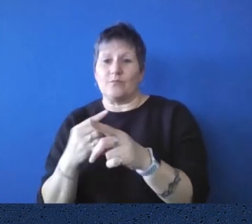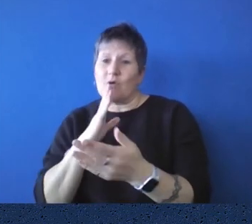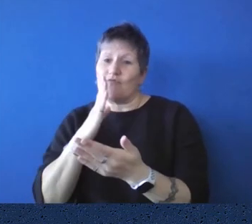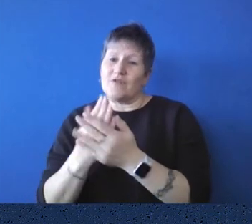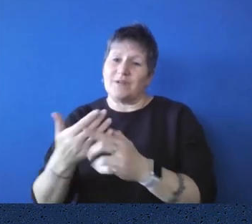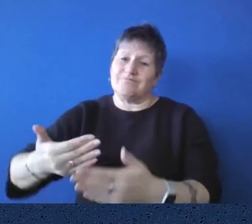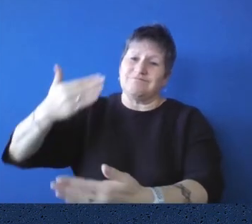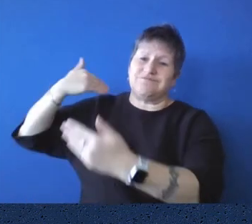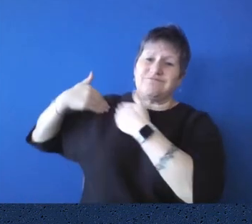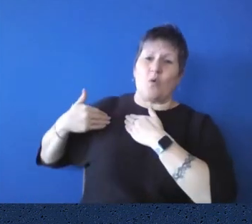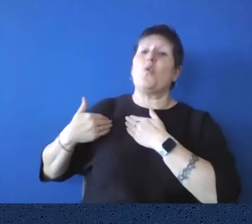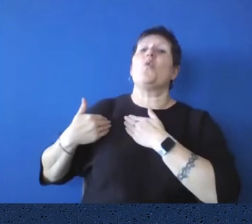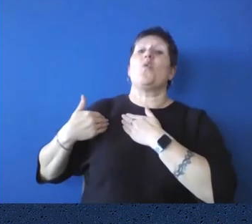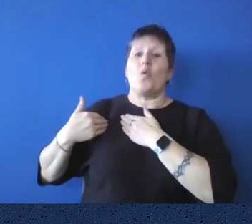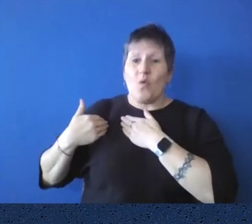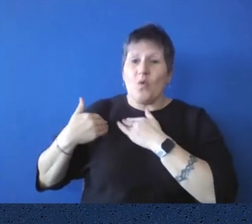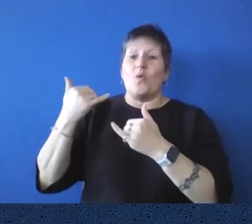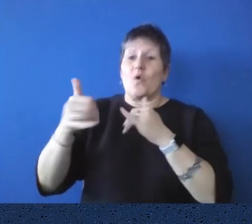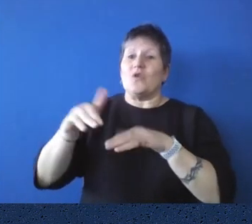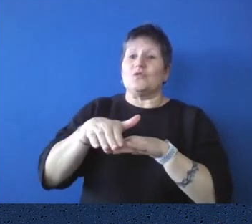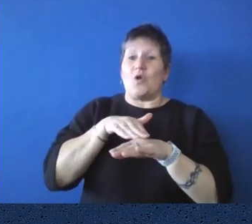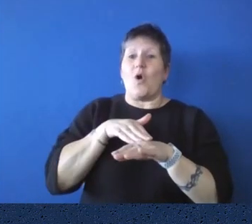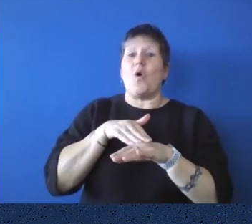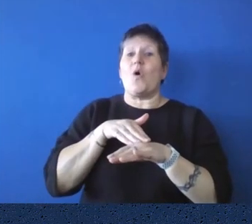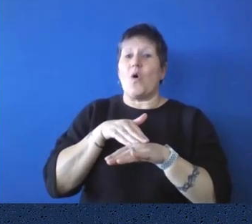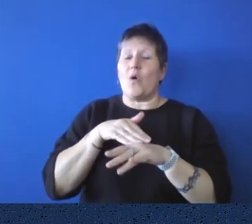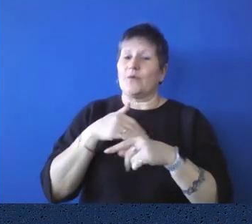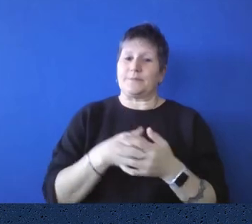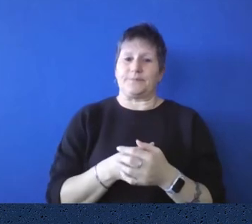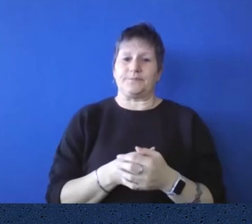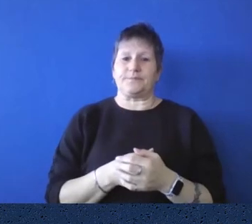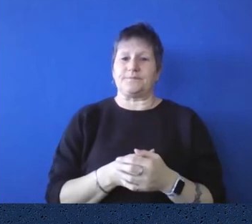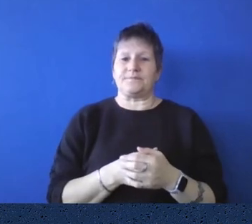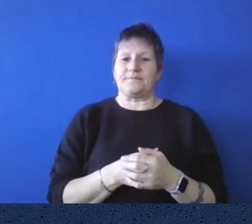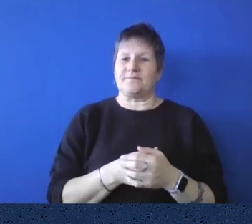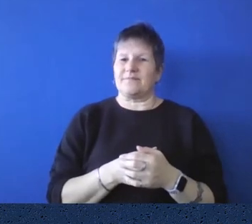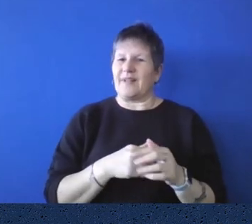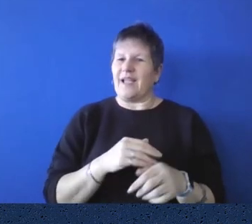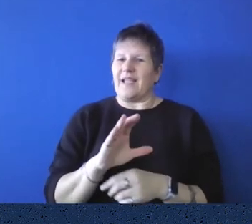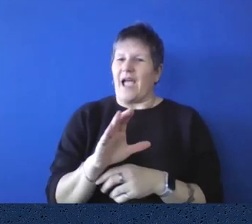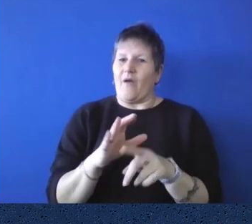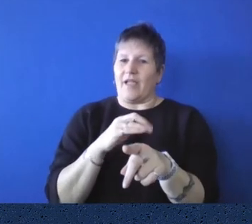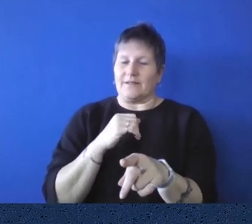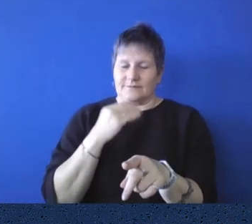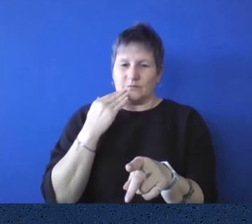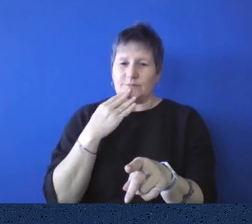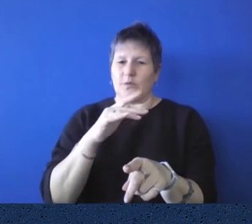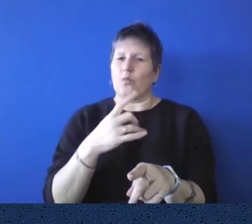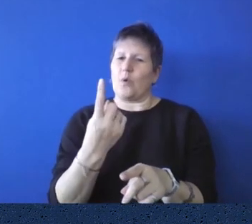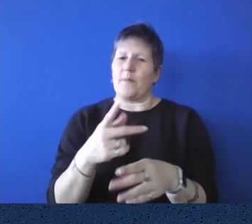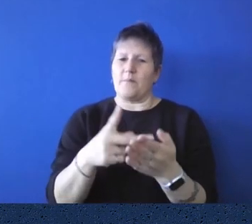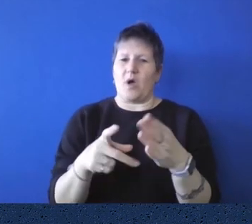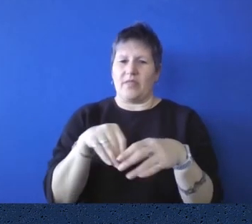lot of time. Another part of the library too was, um, this place is, um, what I would